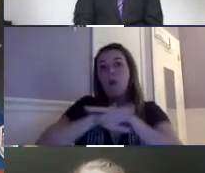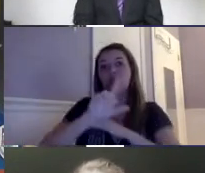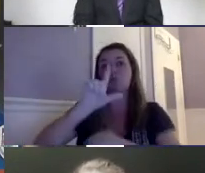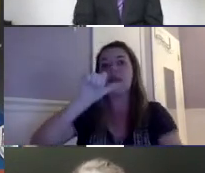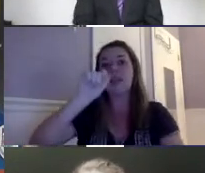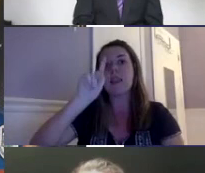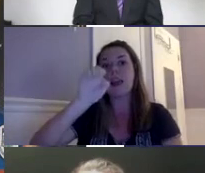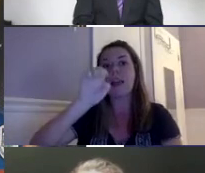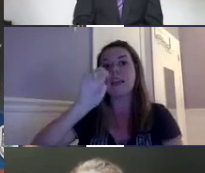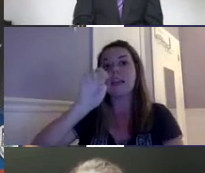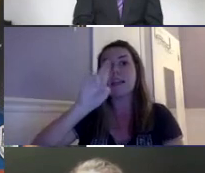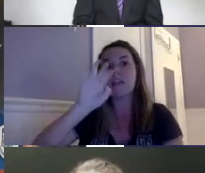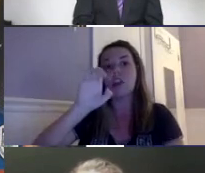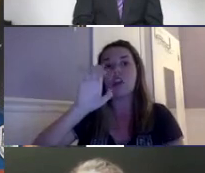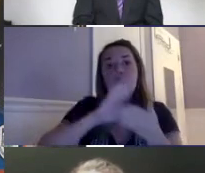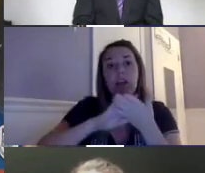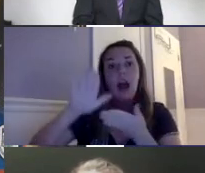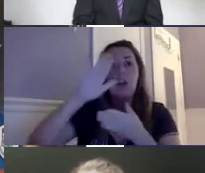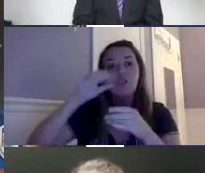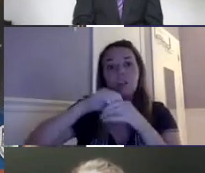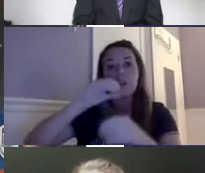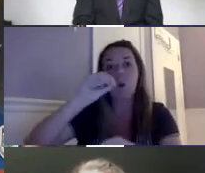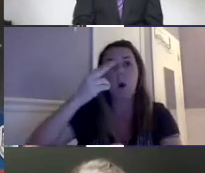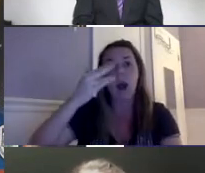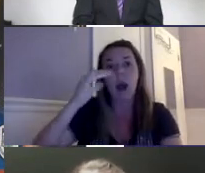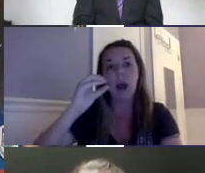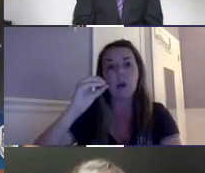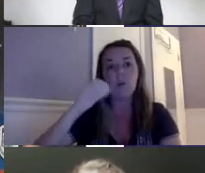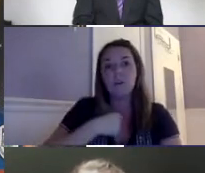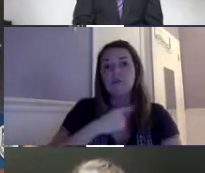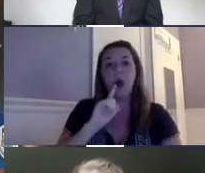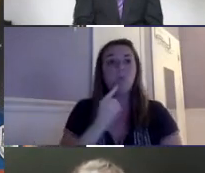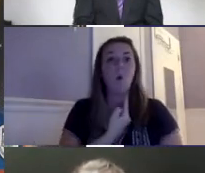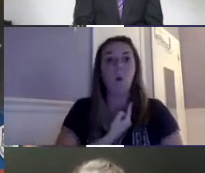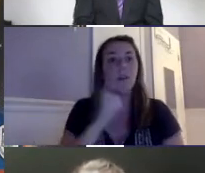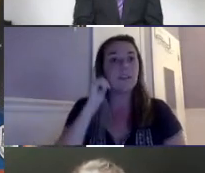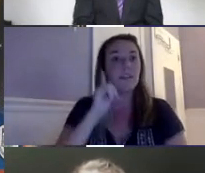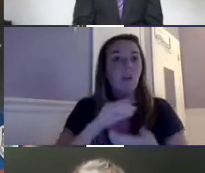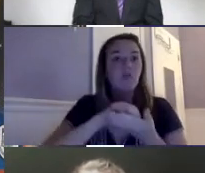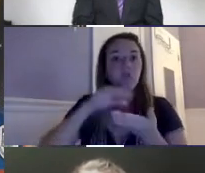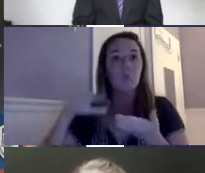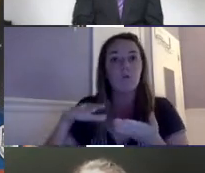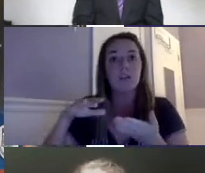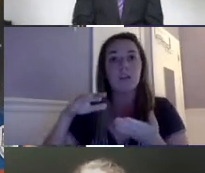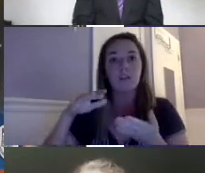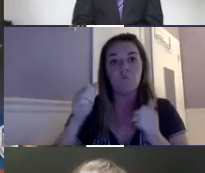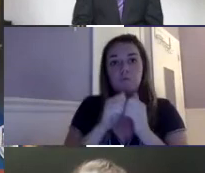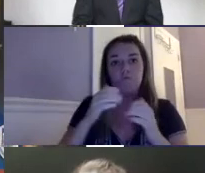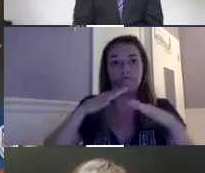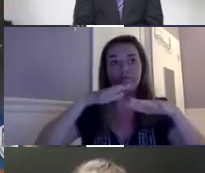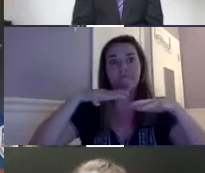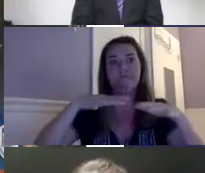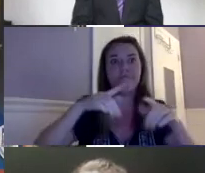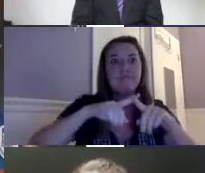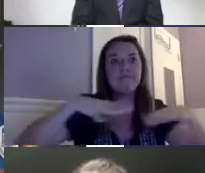Before RIT, though, I went to Lake Erie College, which is in Ohio. And I was the only deaf